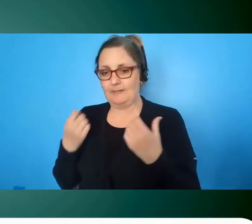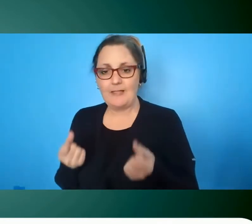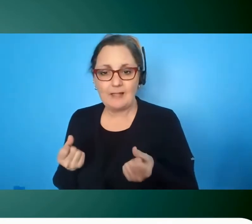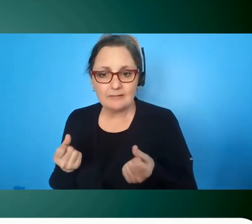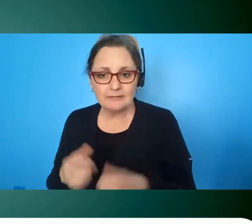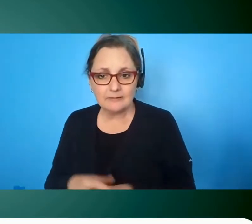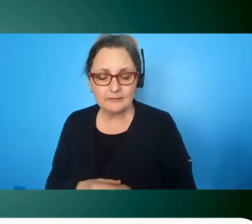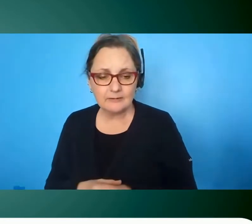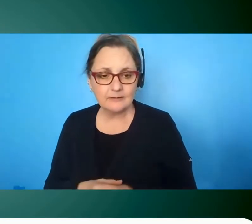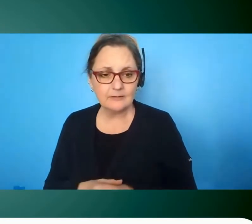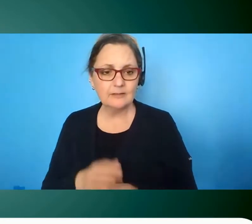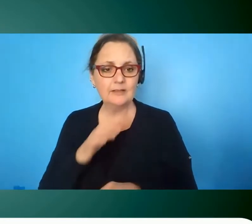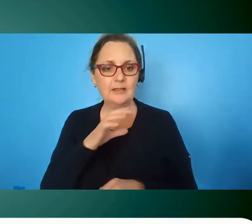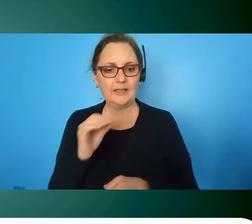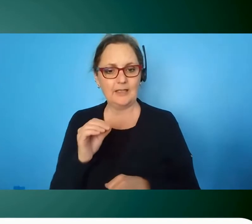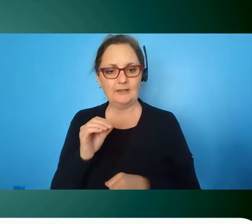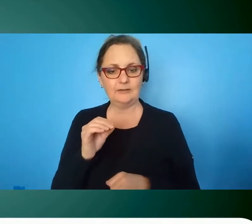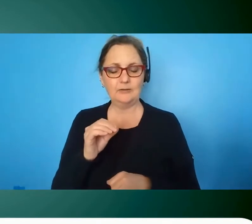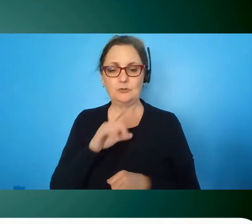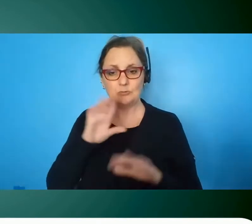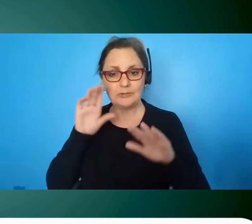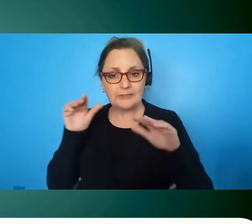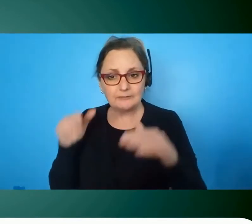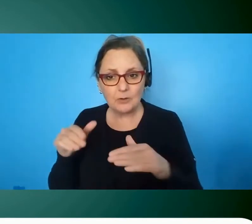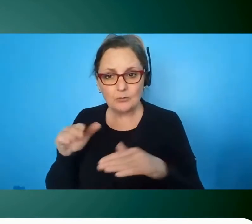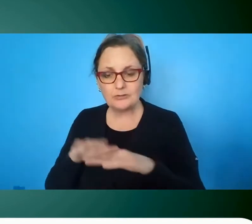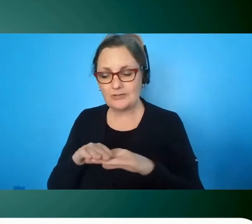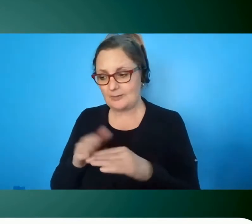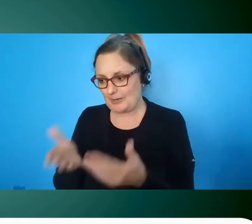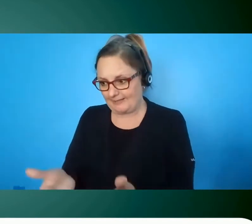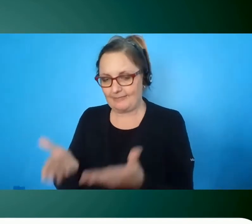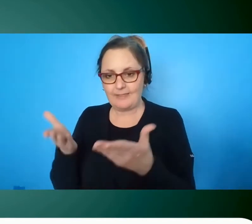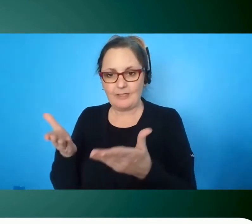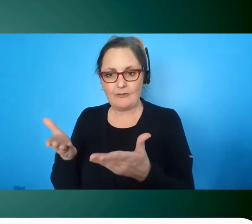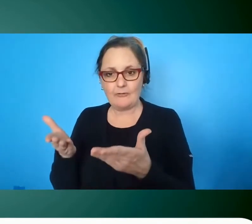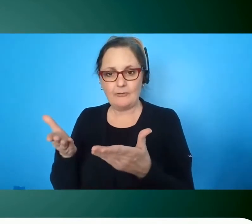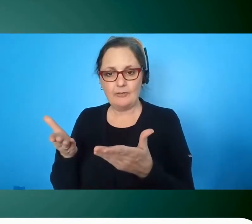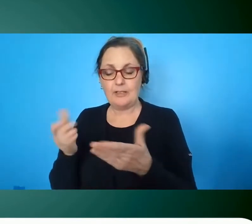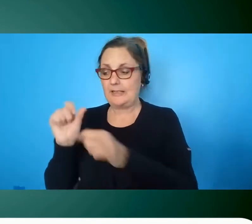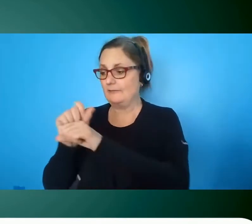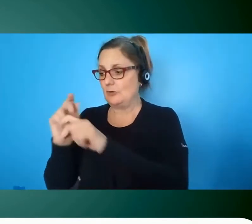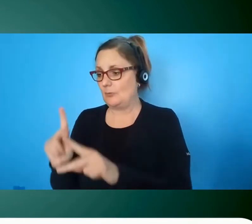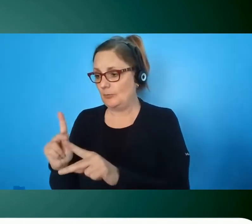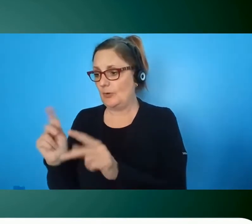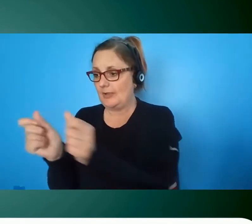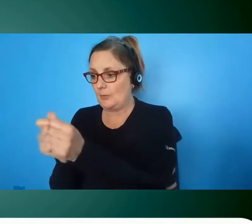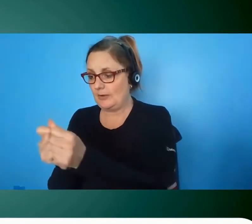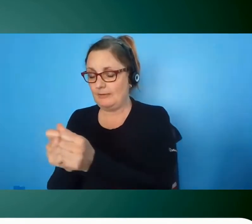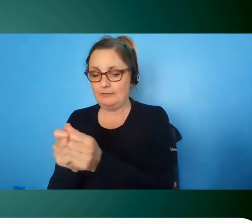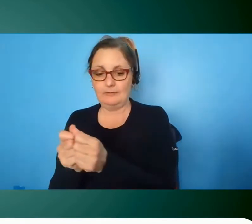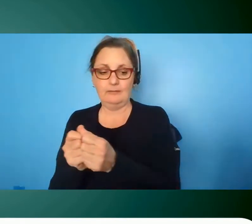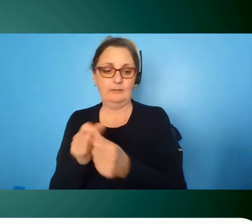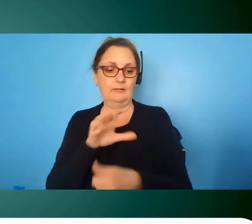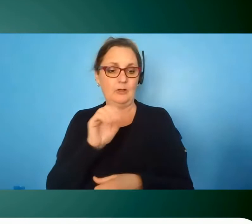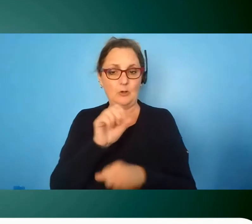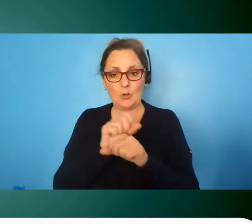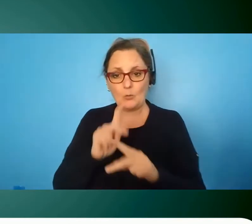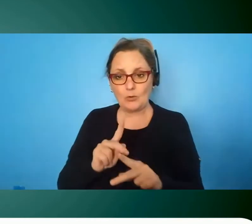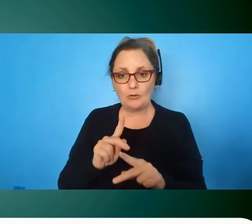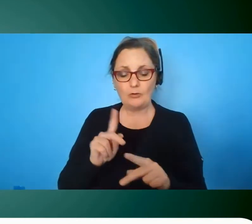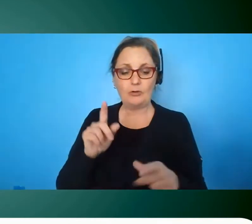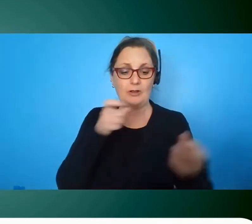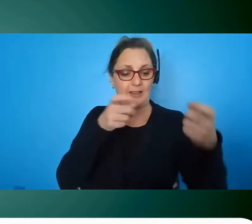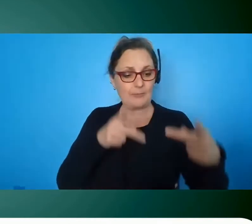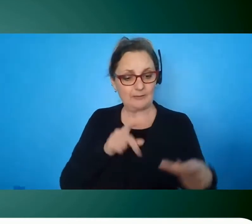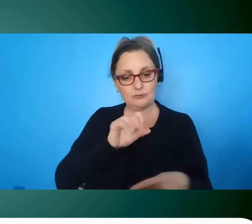there whether you're an employee with a manager of or a friend and colleague it is okay